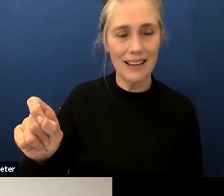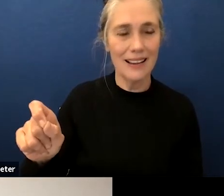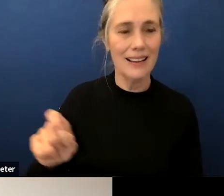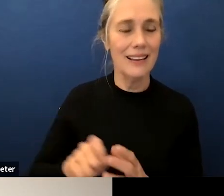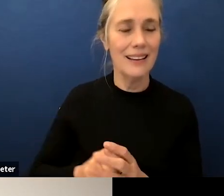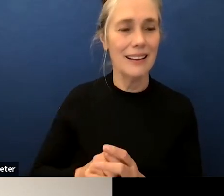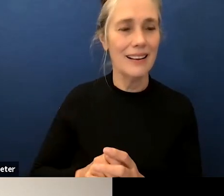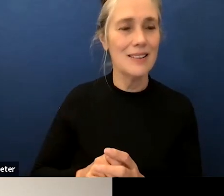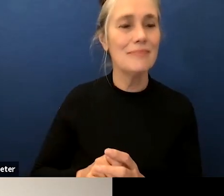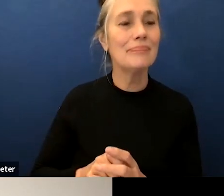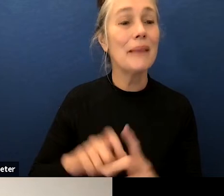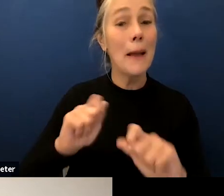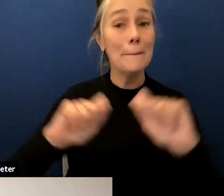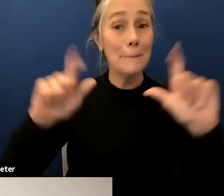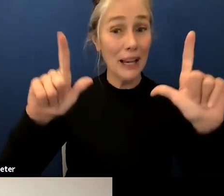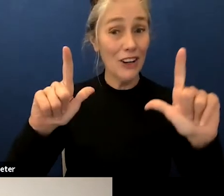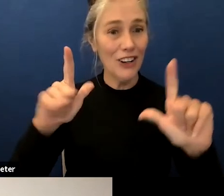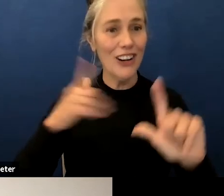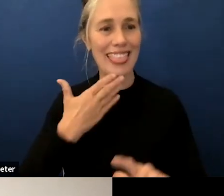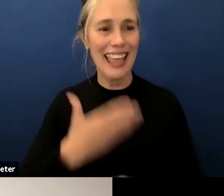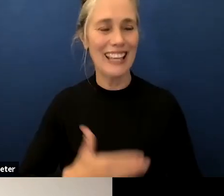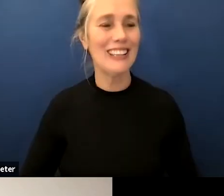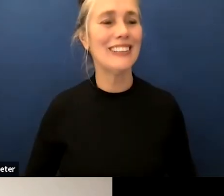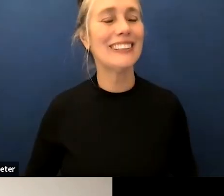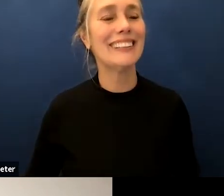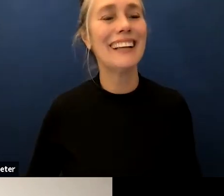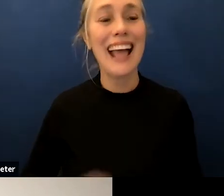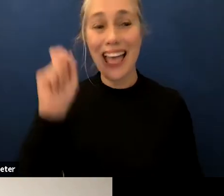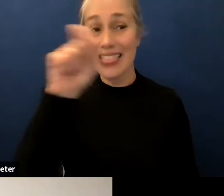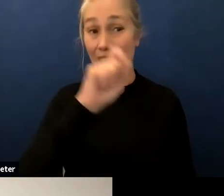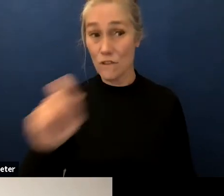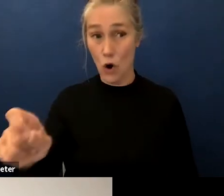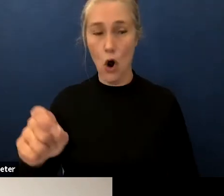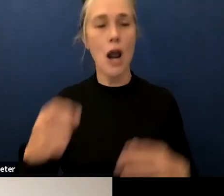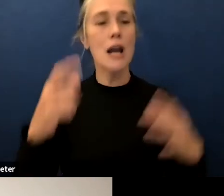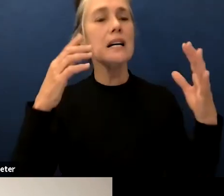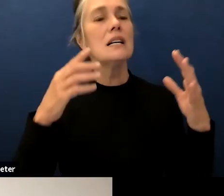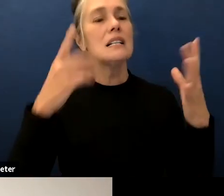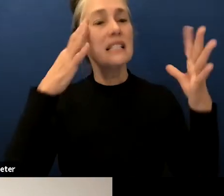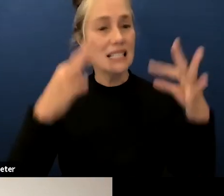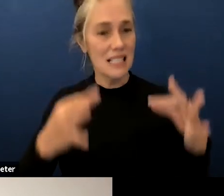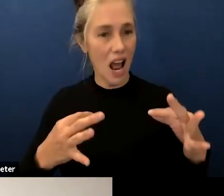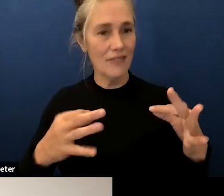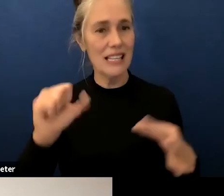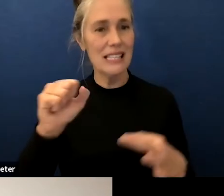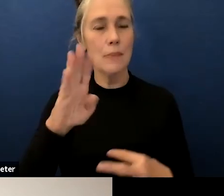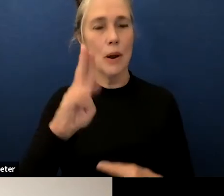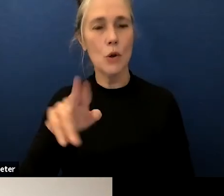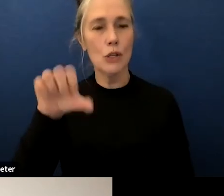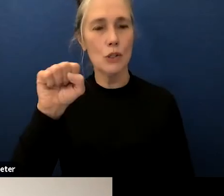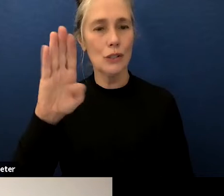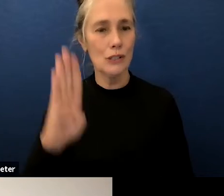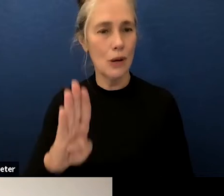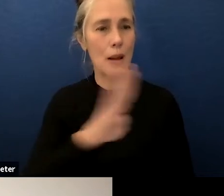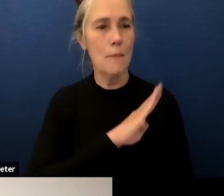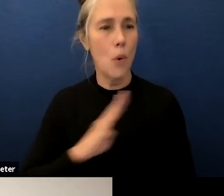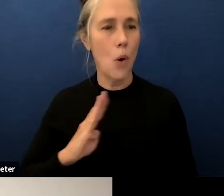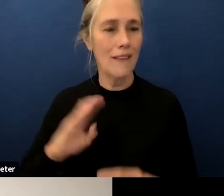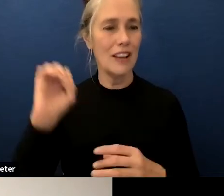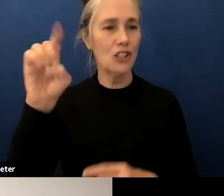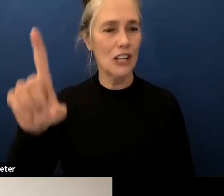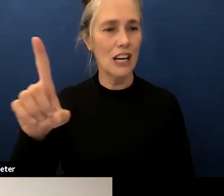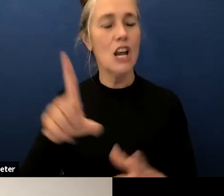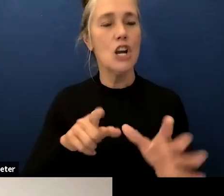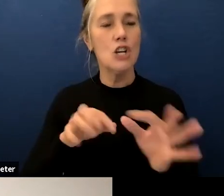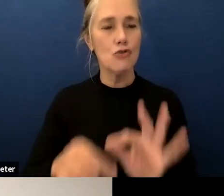a little bigger thank you therefore it is hereby resolved that the santa barbara unified school district board of education